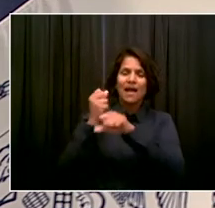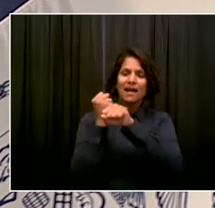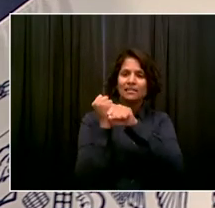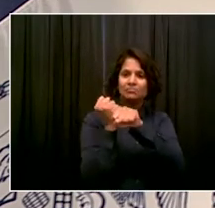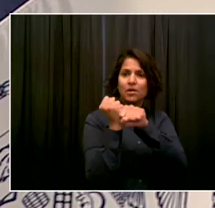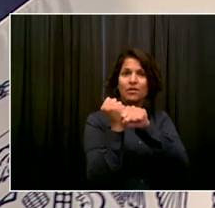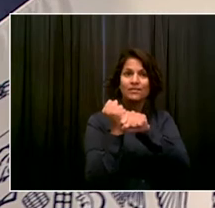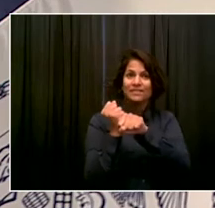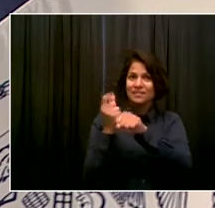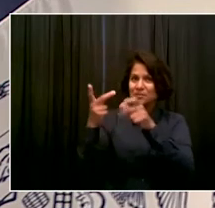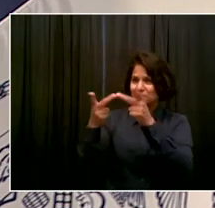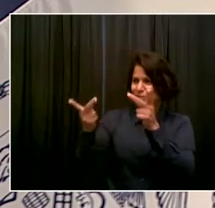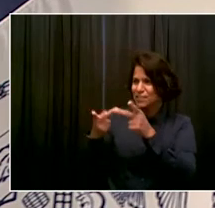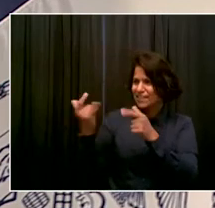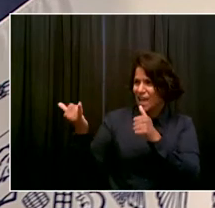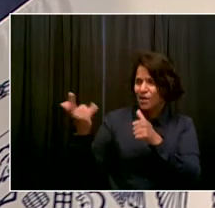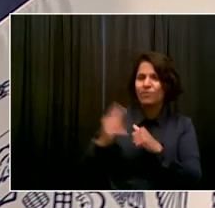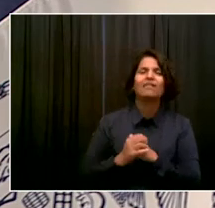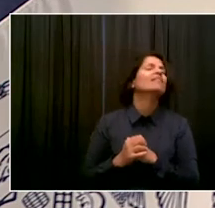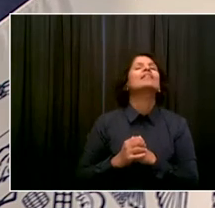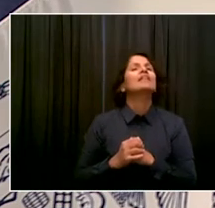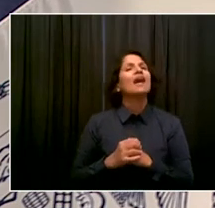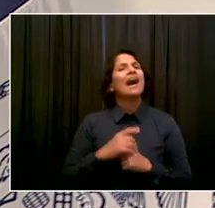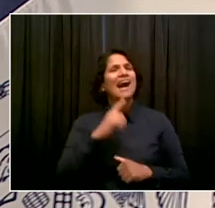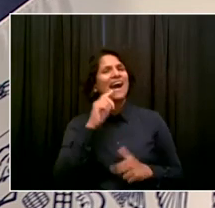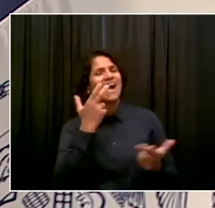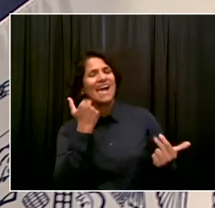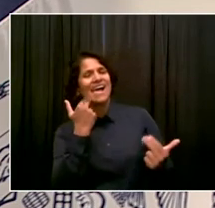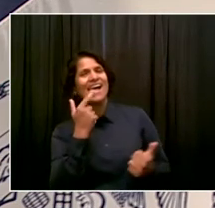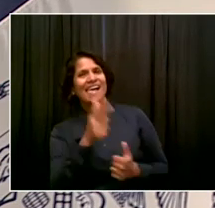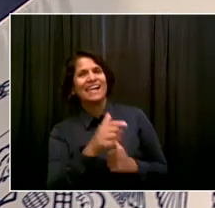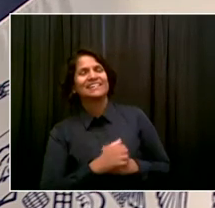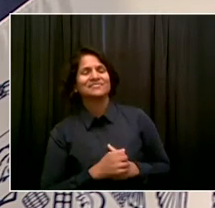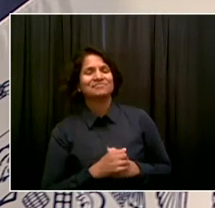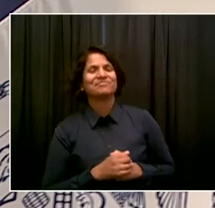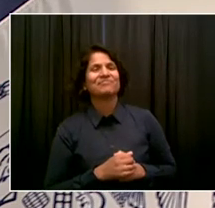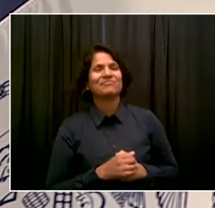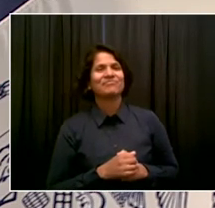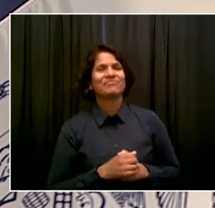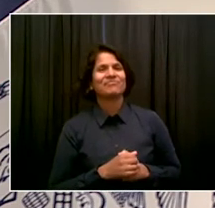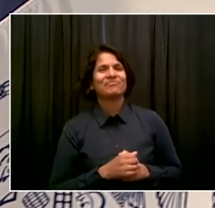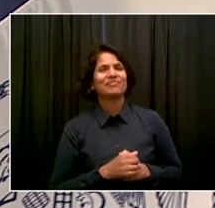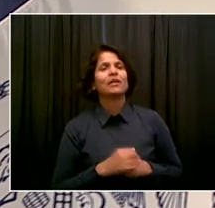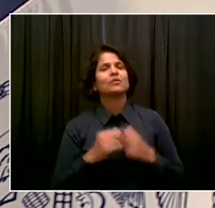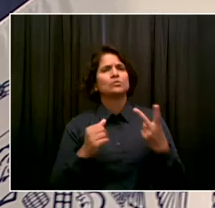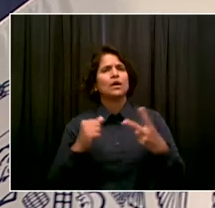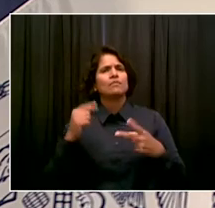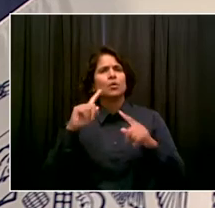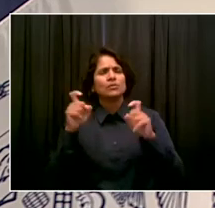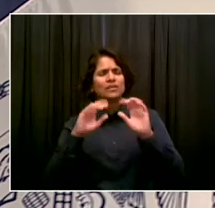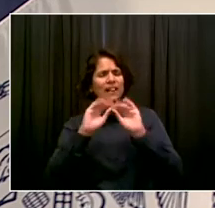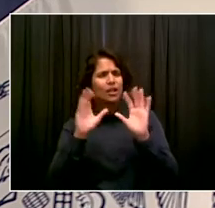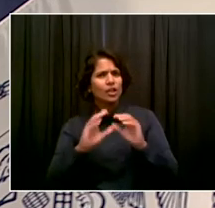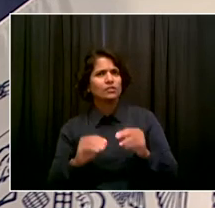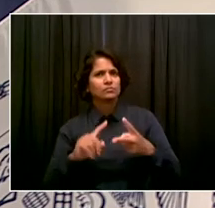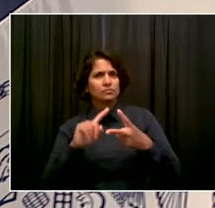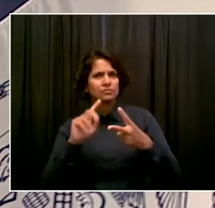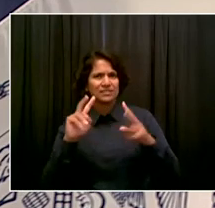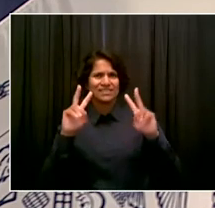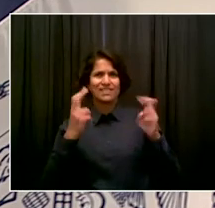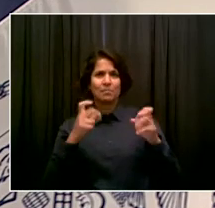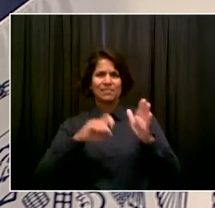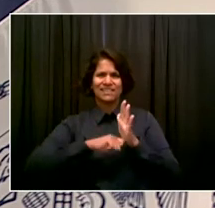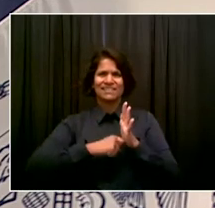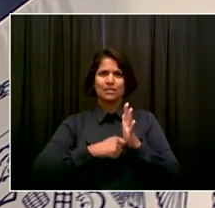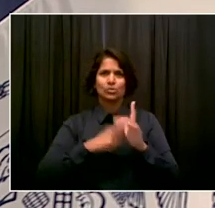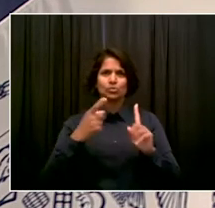I greatly appreciate it. Just trying to get a little more clarity on the key to New York pass. Is this